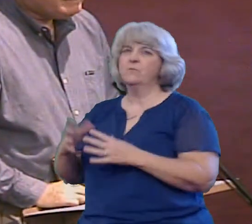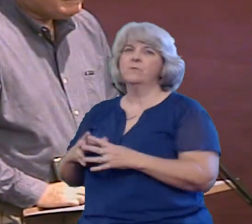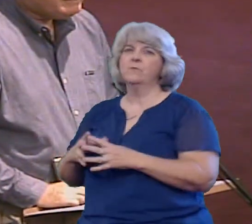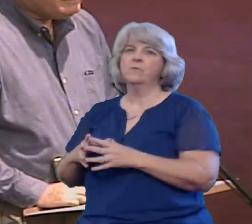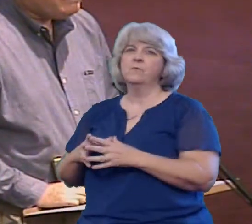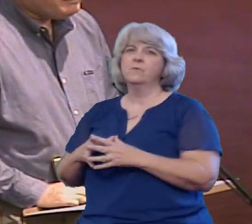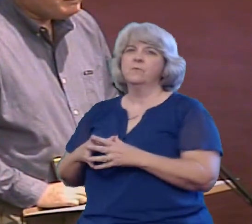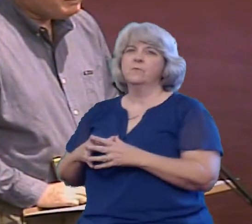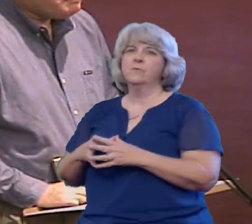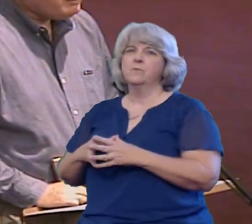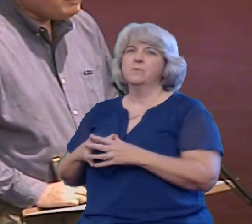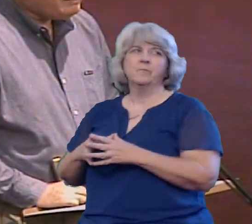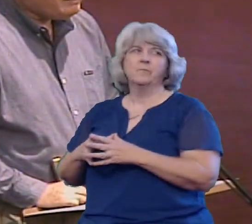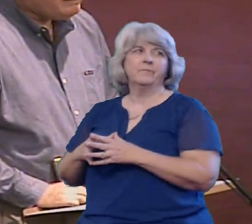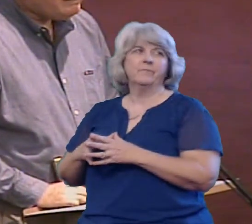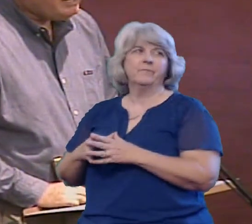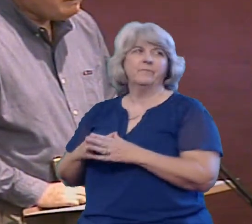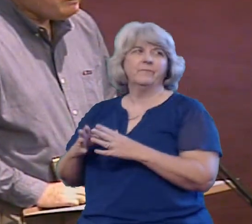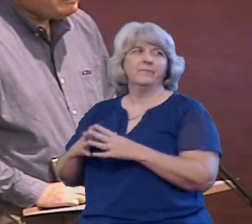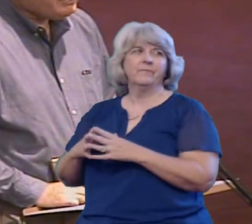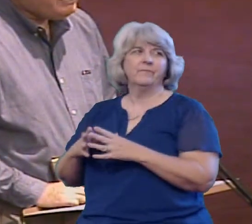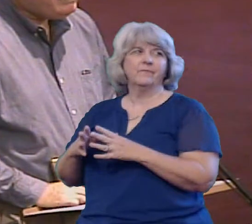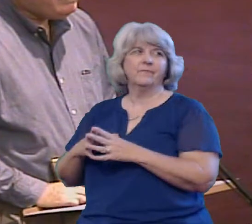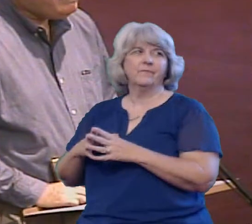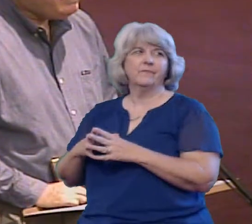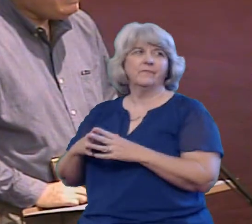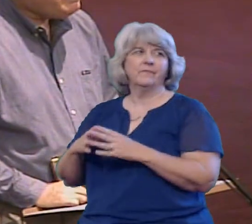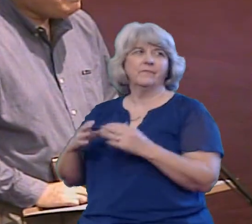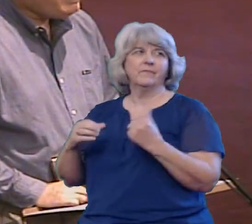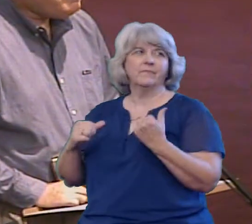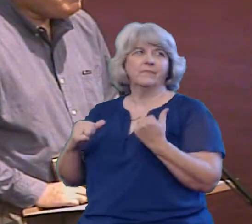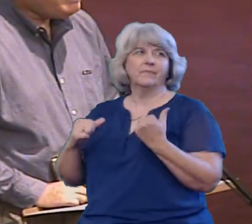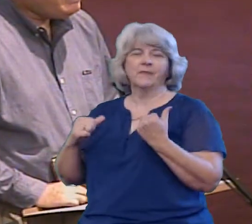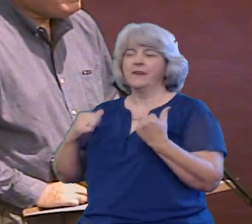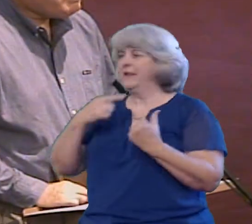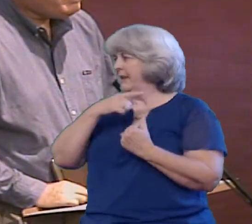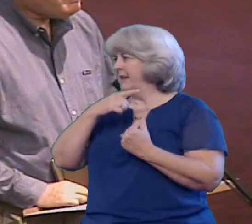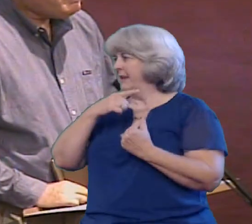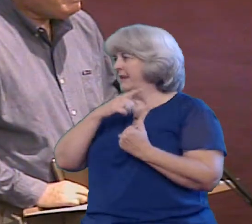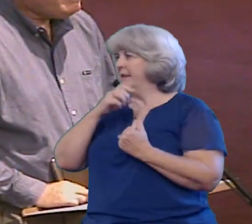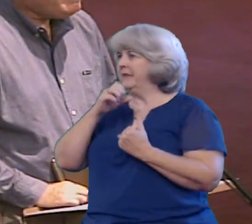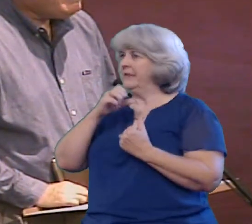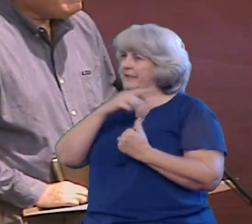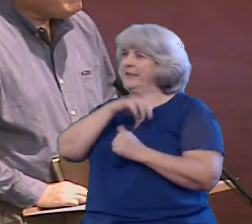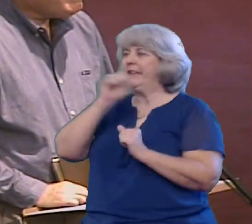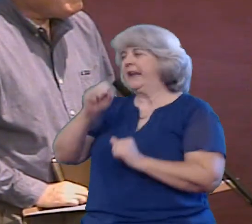And if there's more he won't say it, then he can say it when he gets up here.